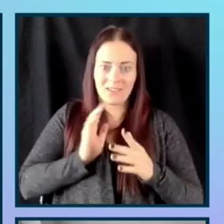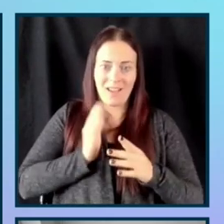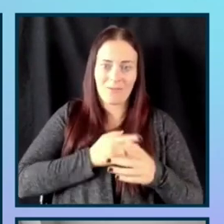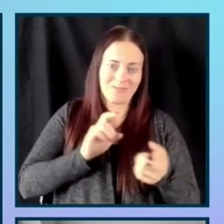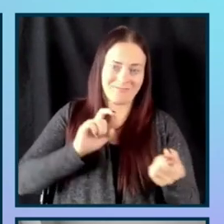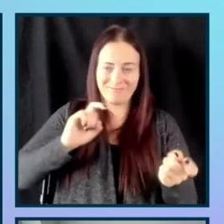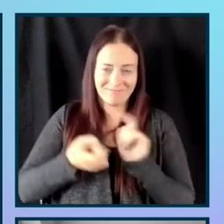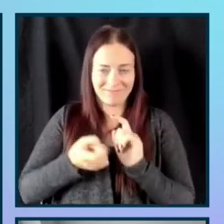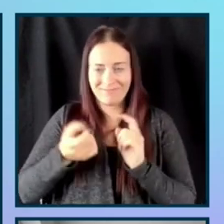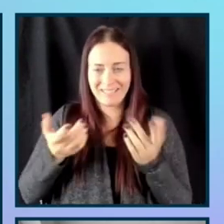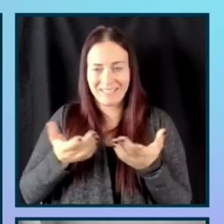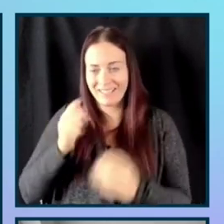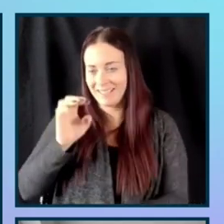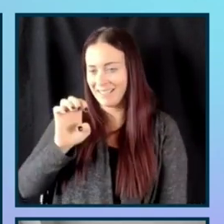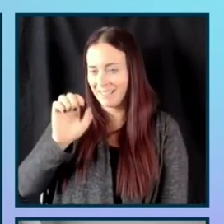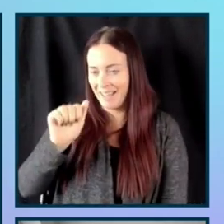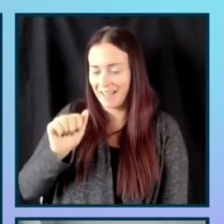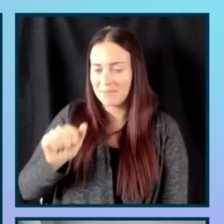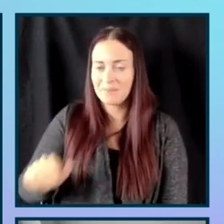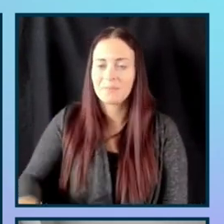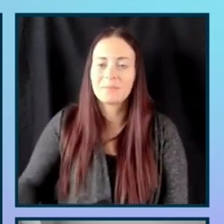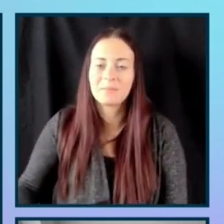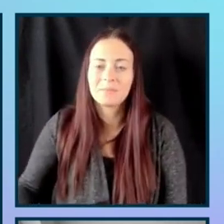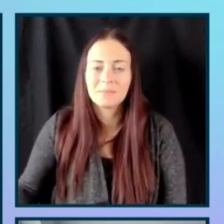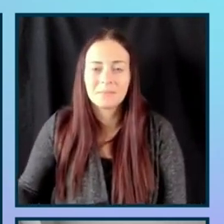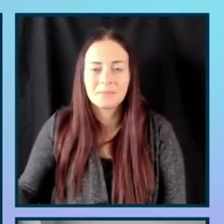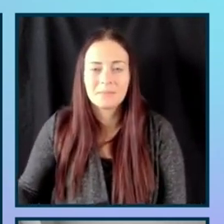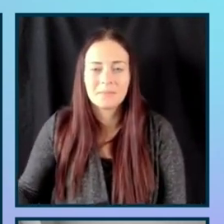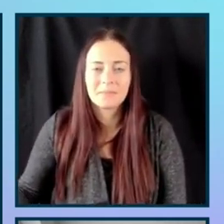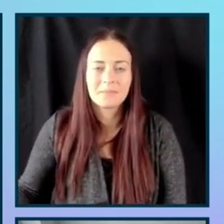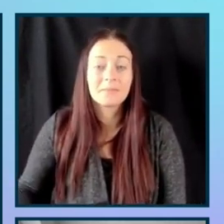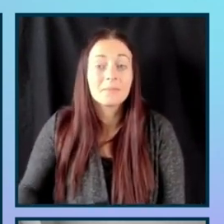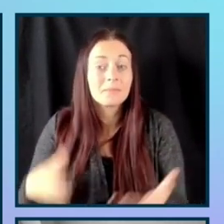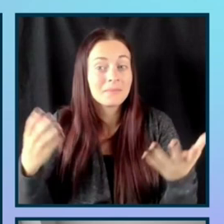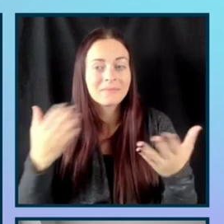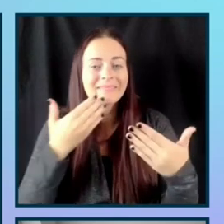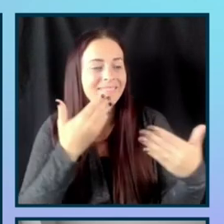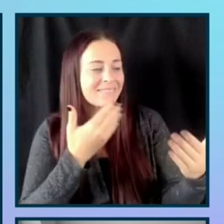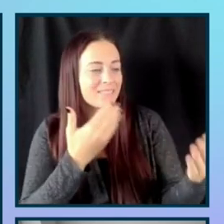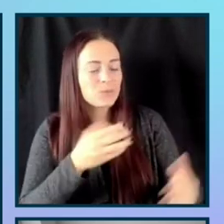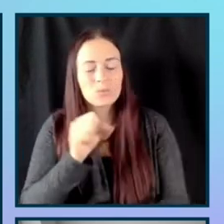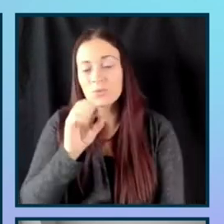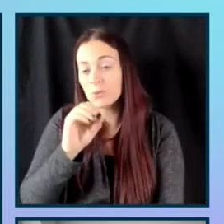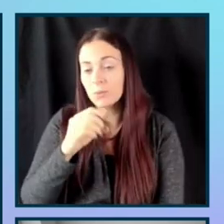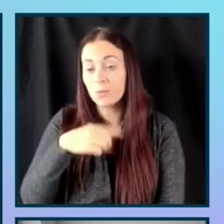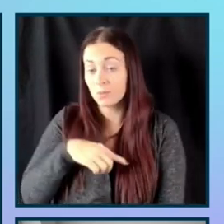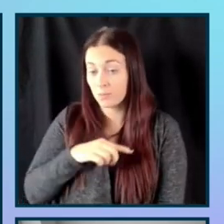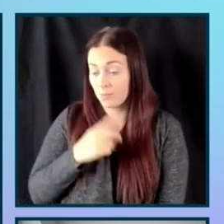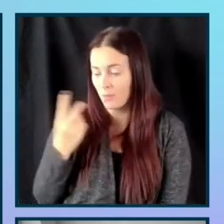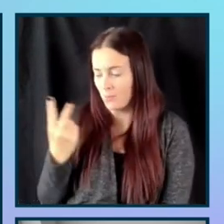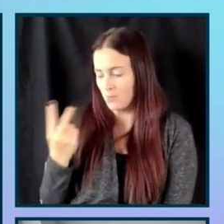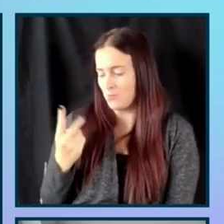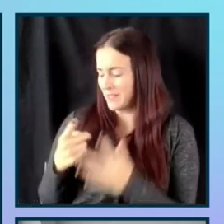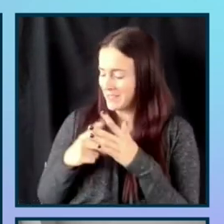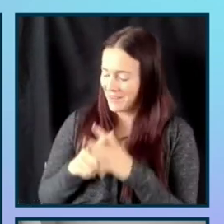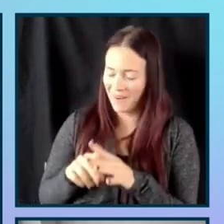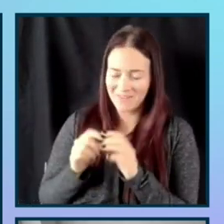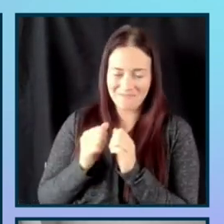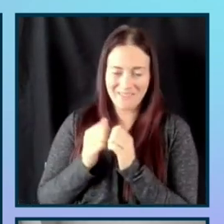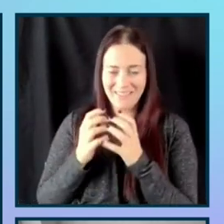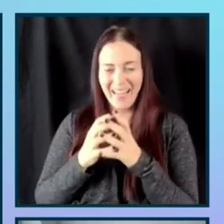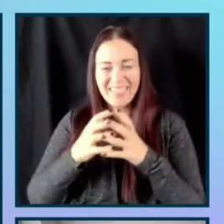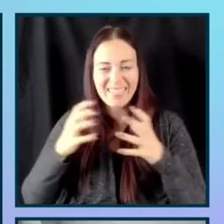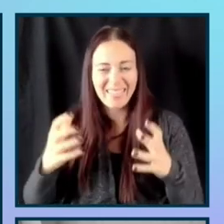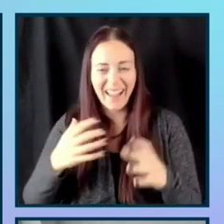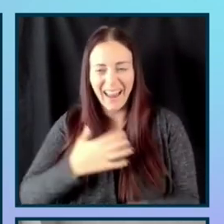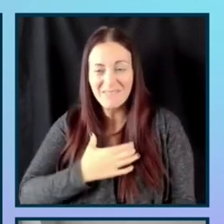Thanks Faith. So when we started from, we started with a lot of passion and very